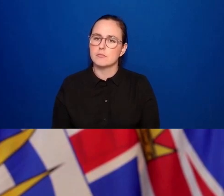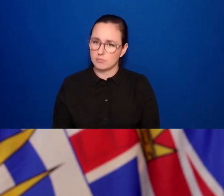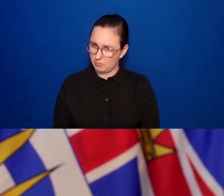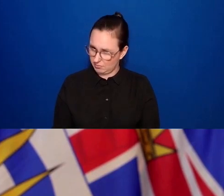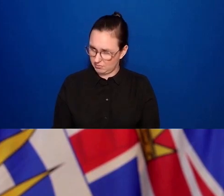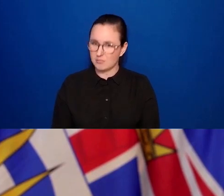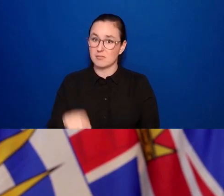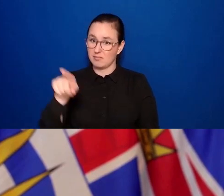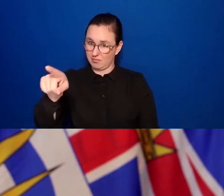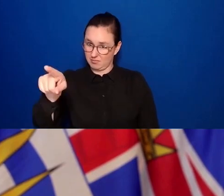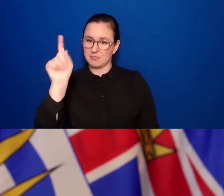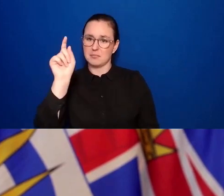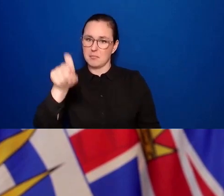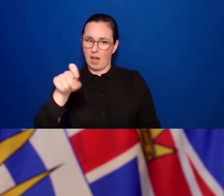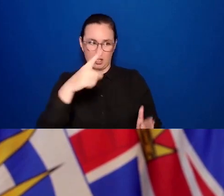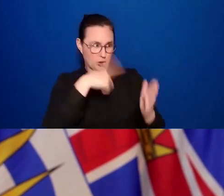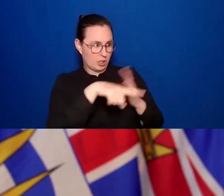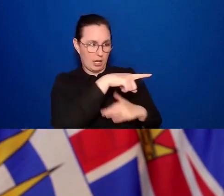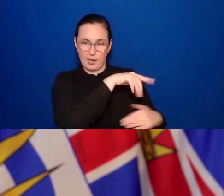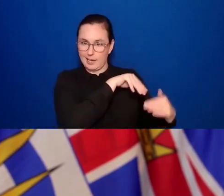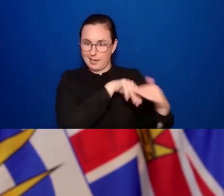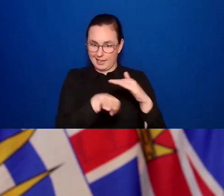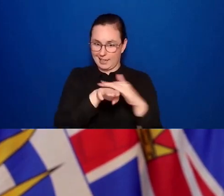vaccination status for those events.